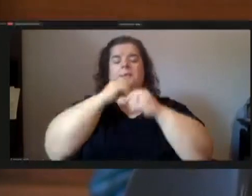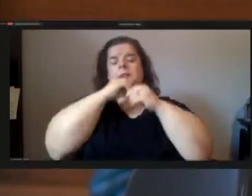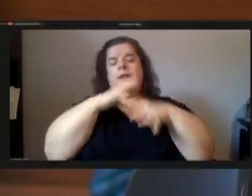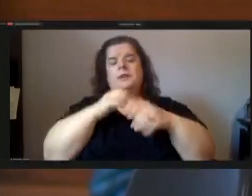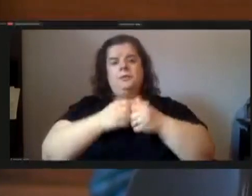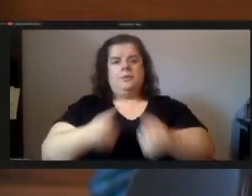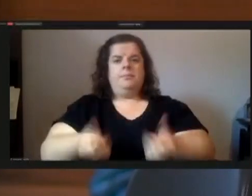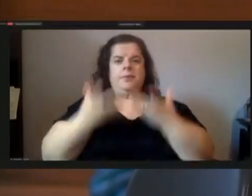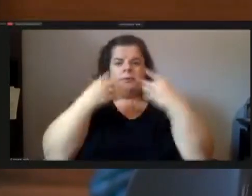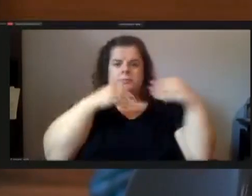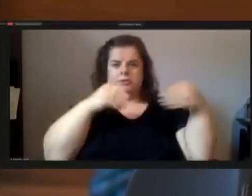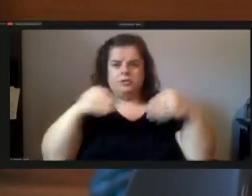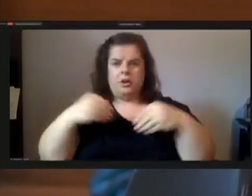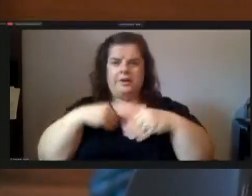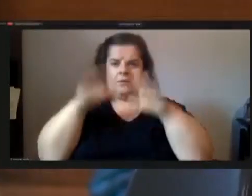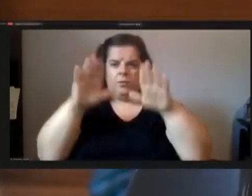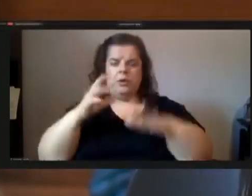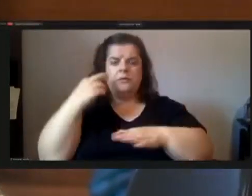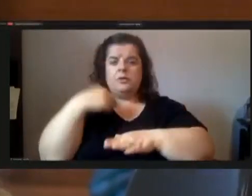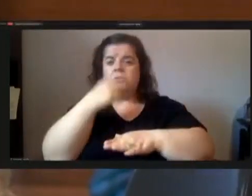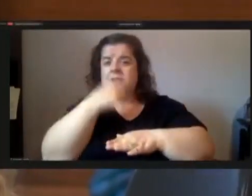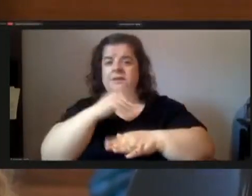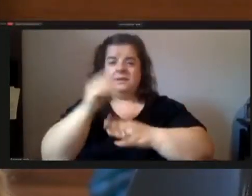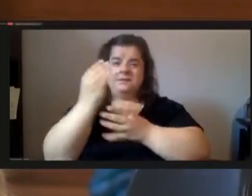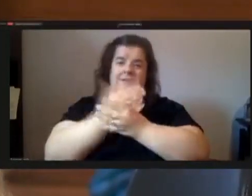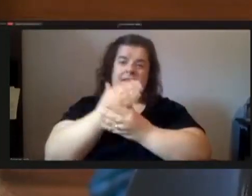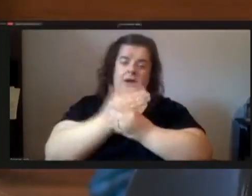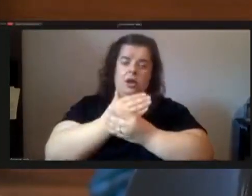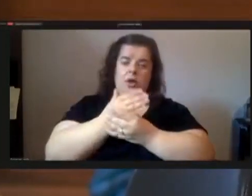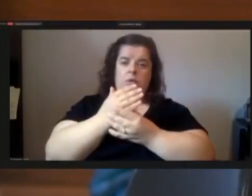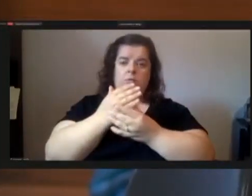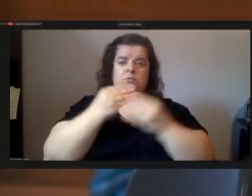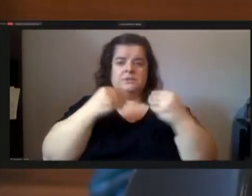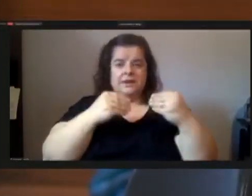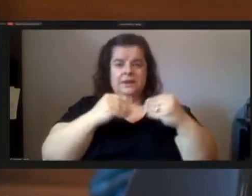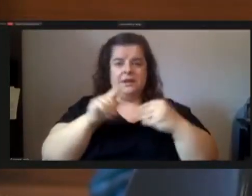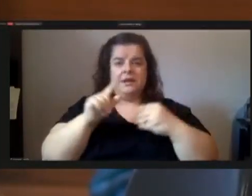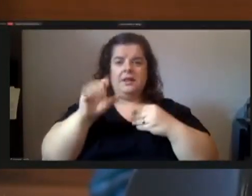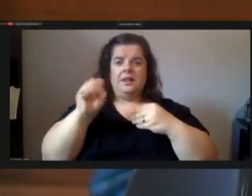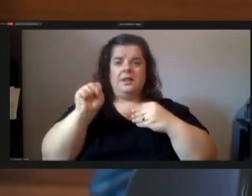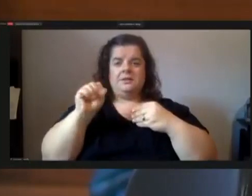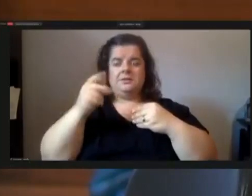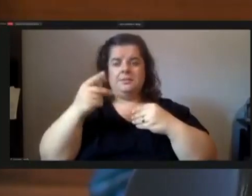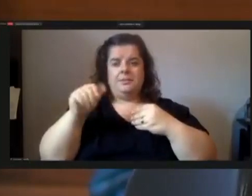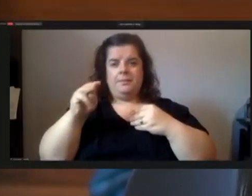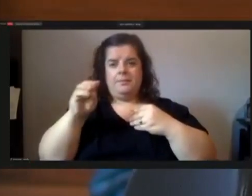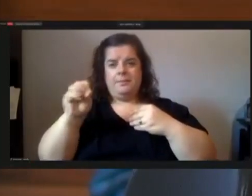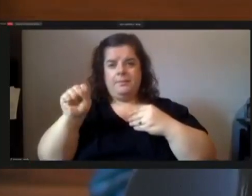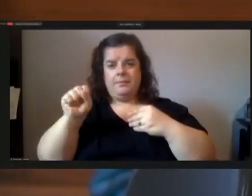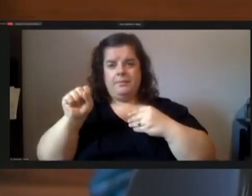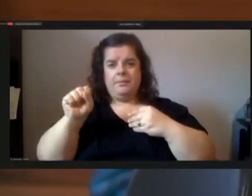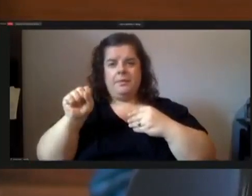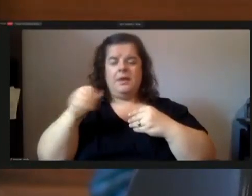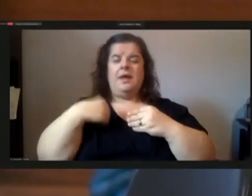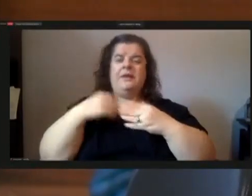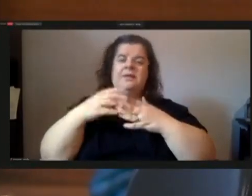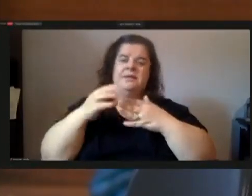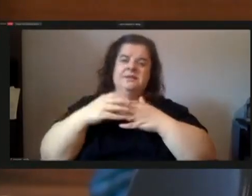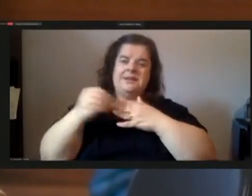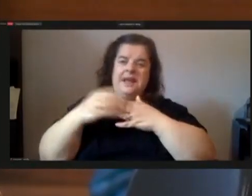wonderful restaurants we got the taco stand we got um les palmos we got dollar eagle